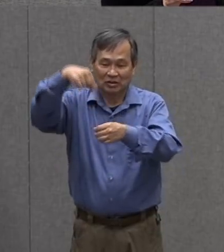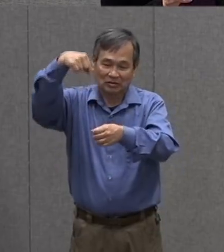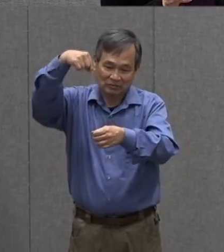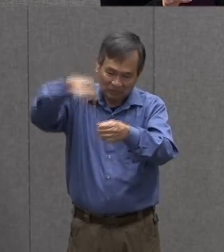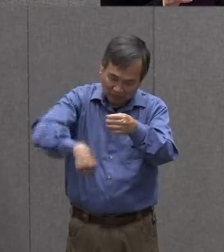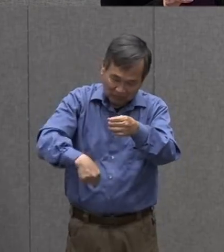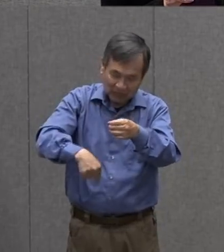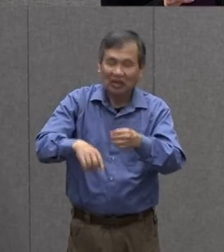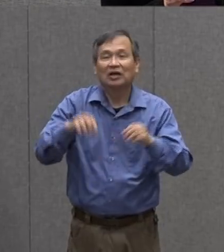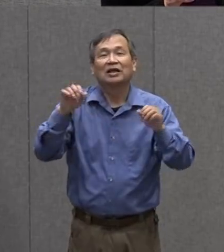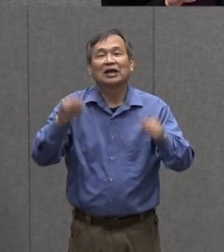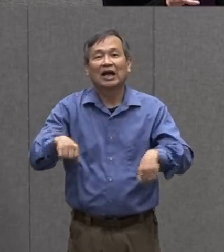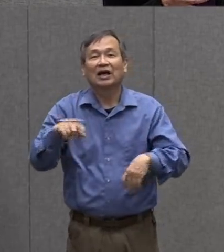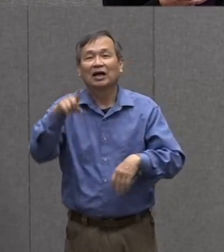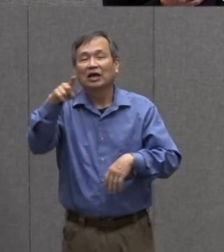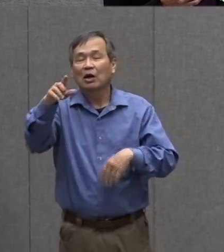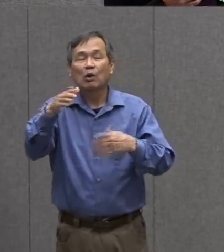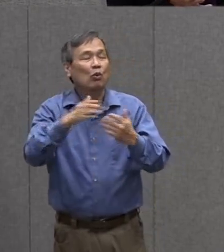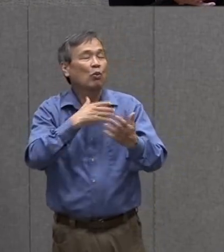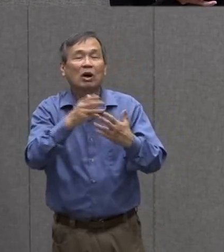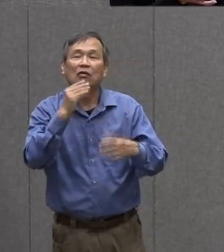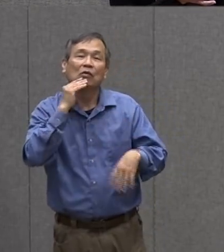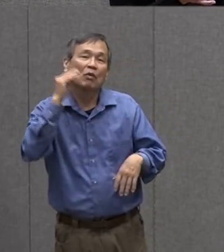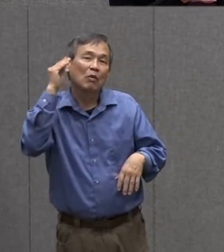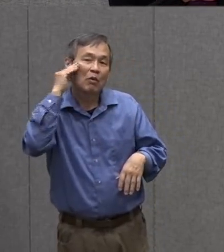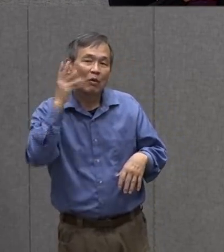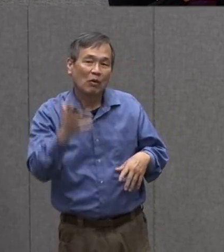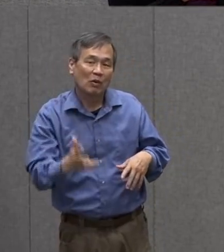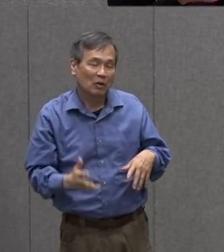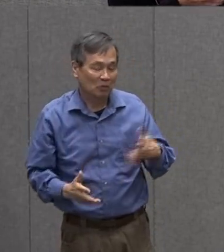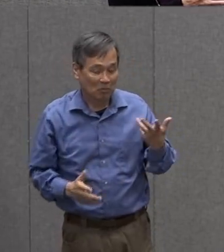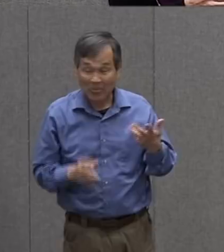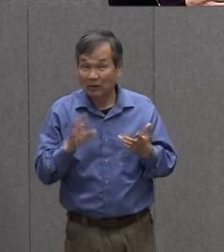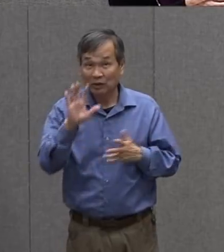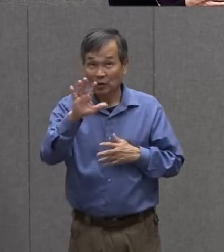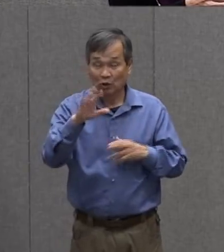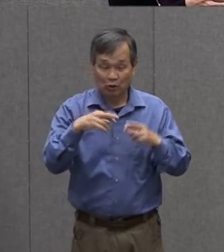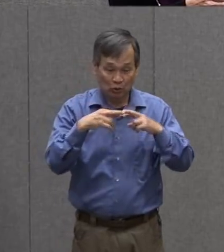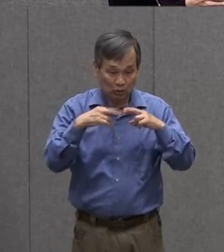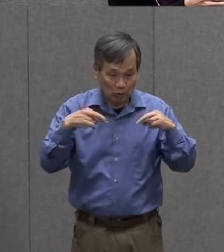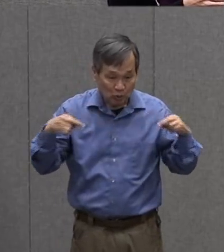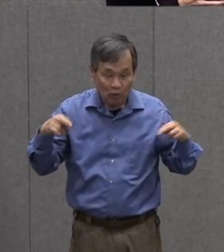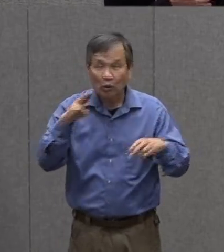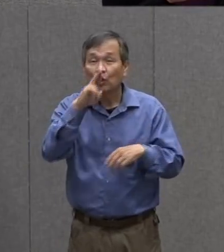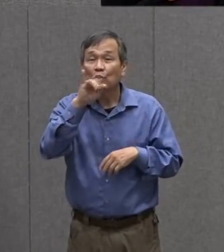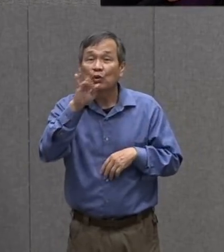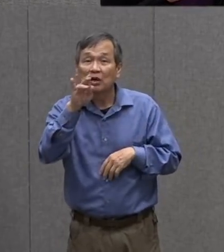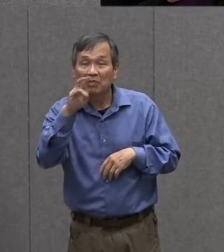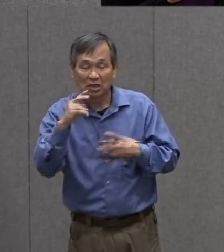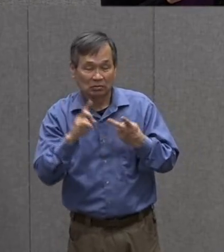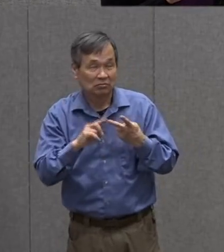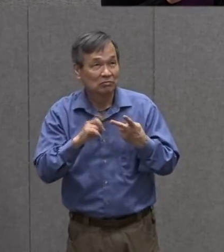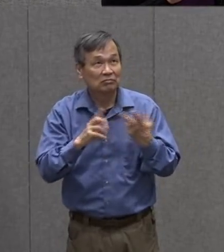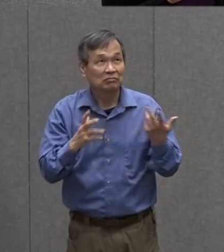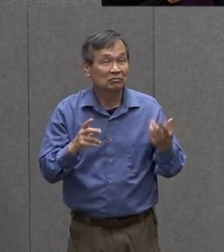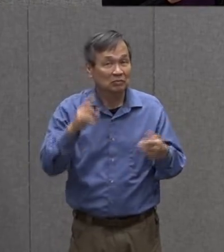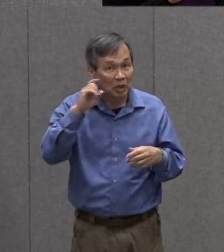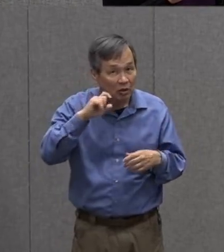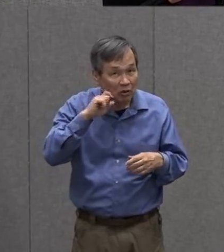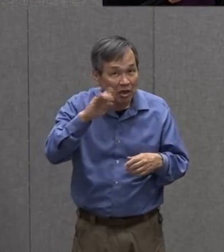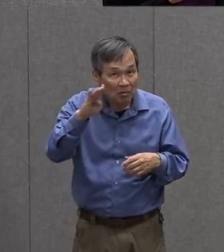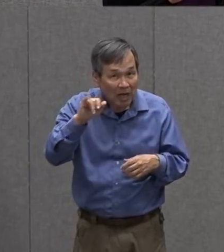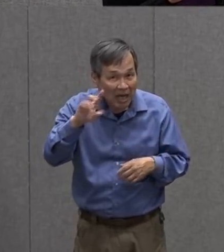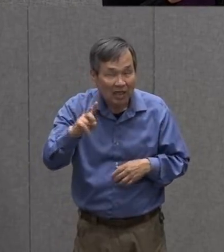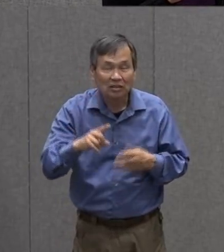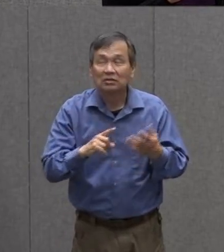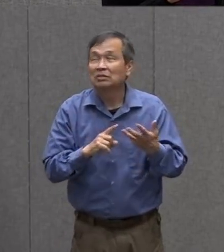whatever you've got laying around at home shiny ribbon I used rubber band for one of